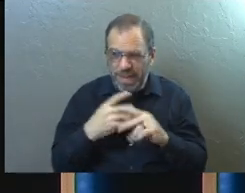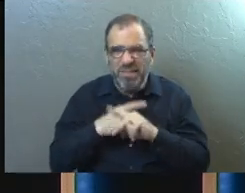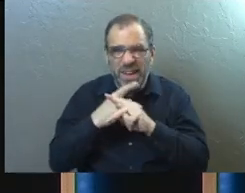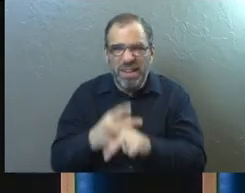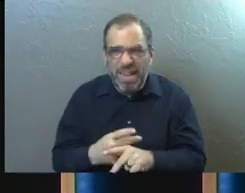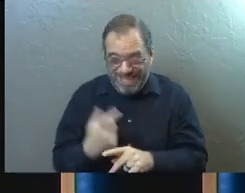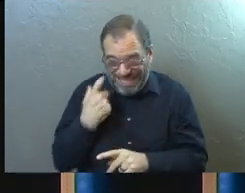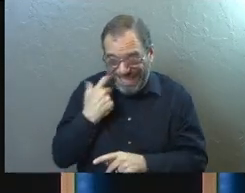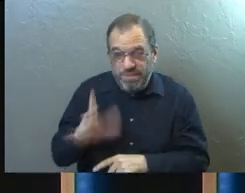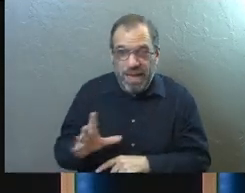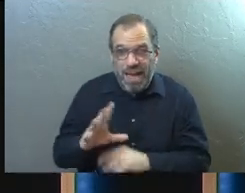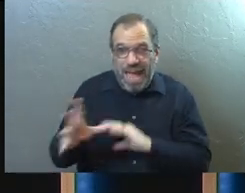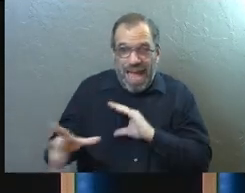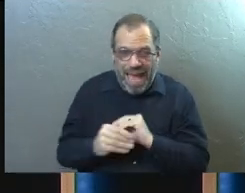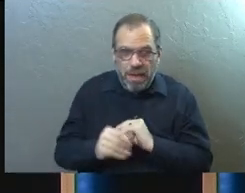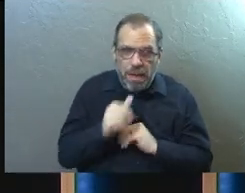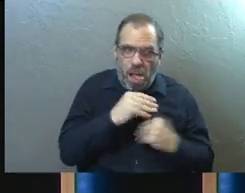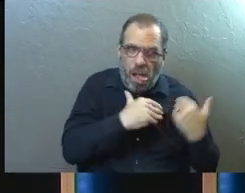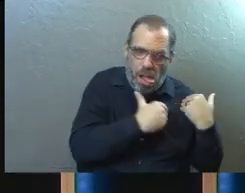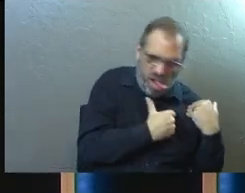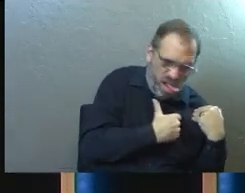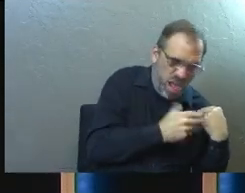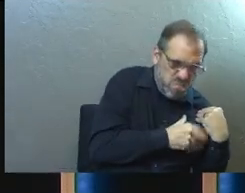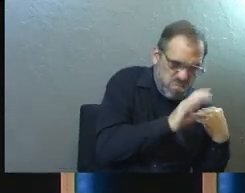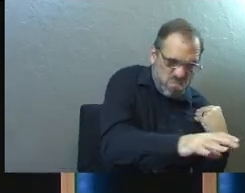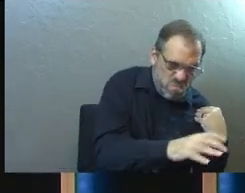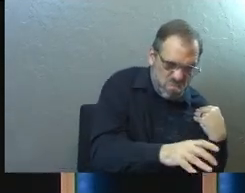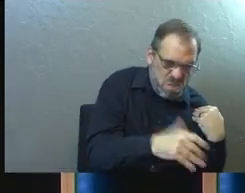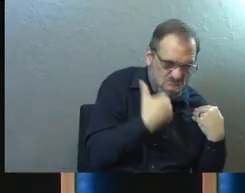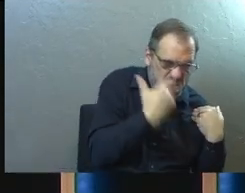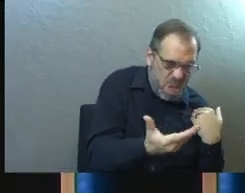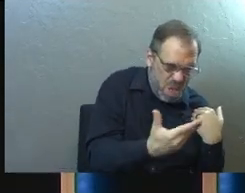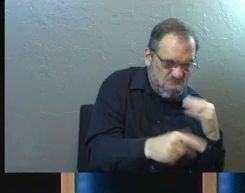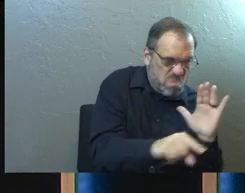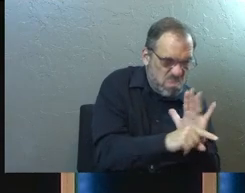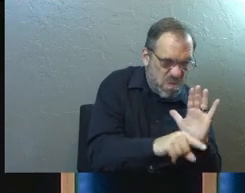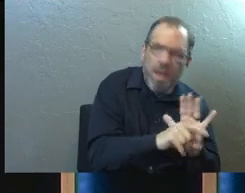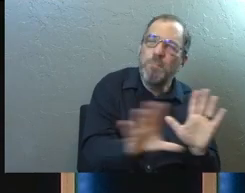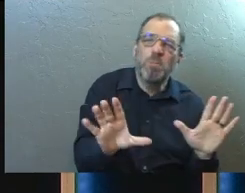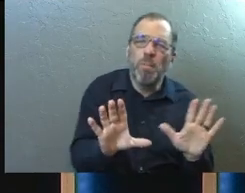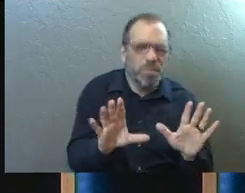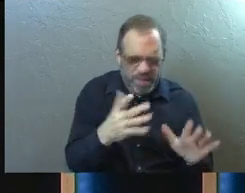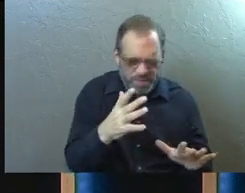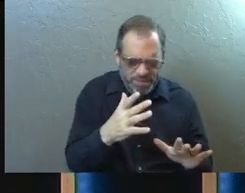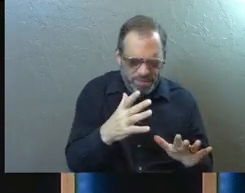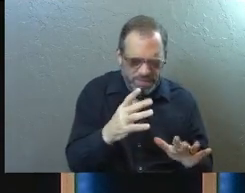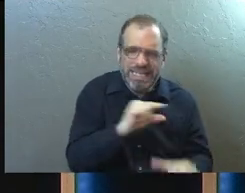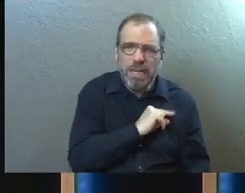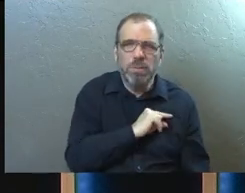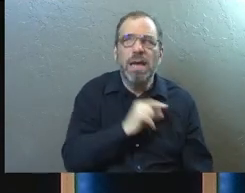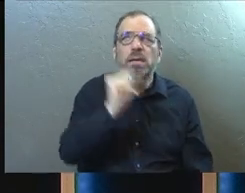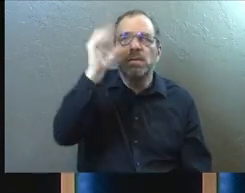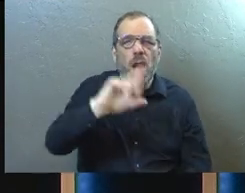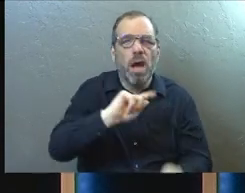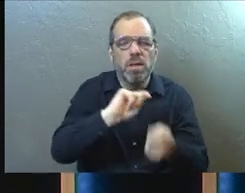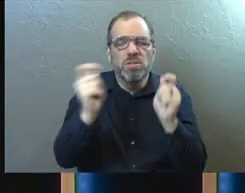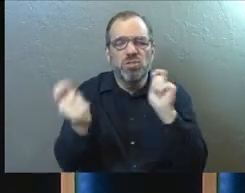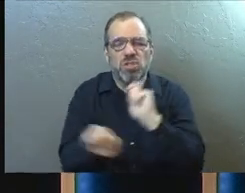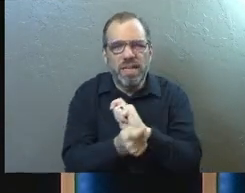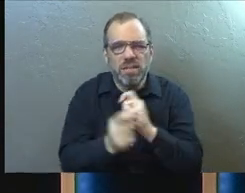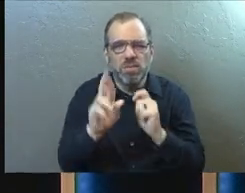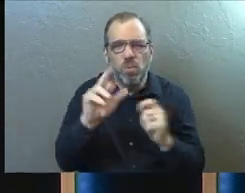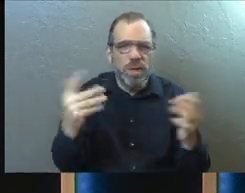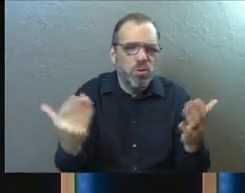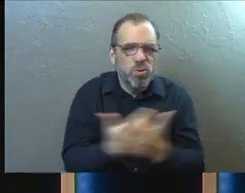to do what I've just talked about, which is adding unnecessary guilt or shame onto anybody. Because I think God is a God of transformation and grace and